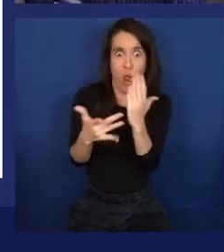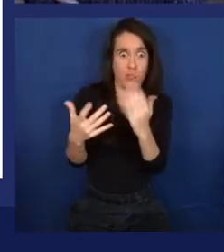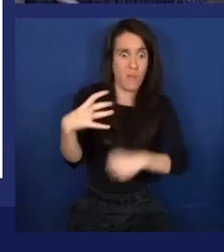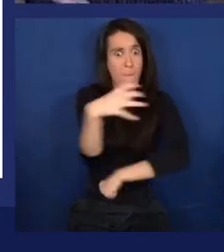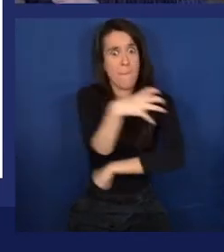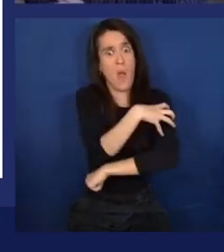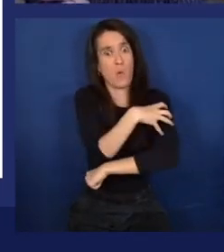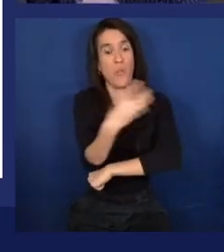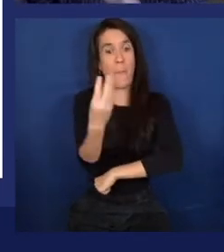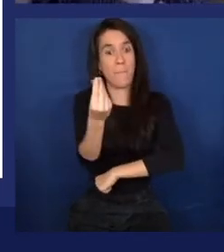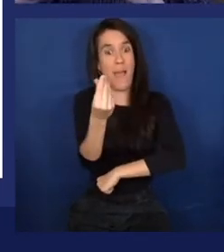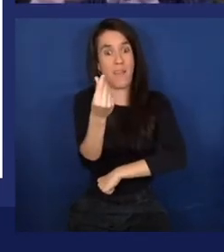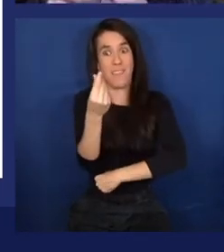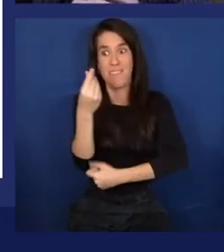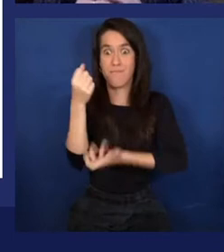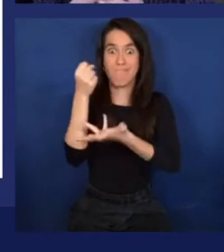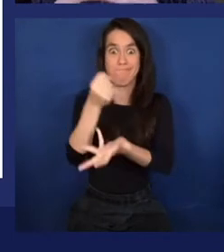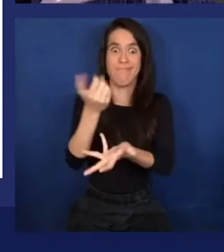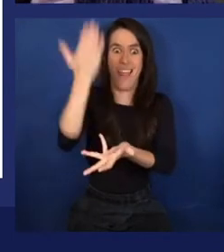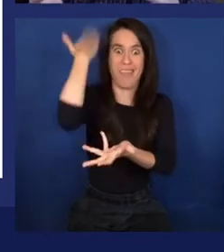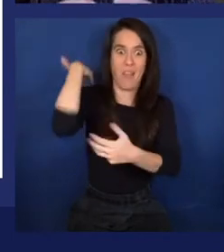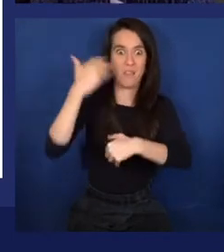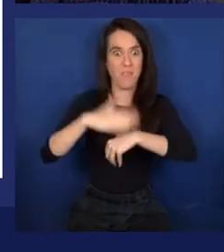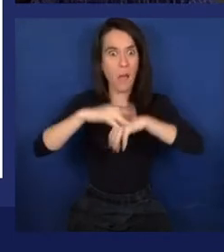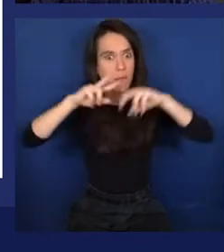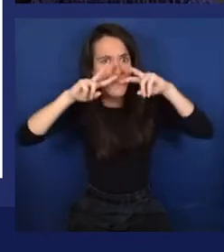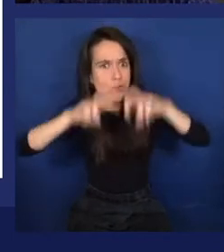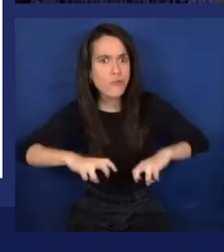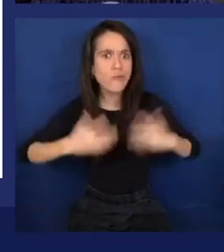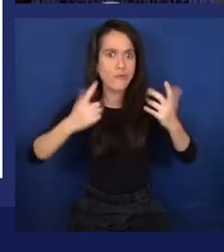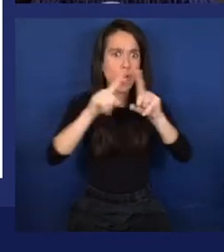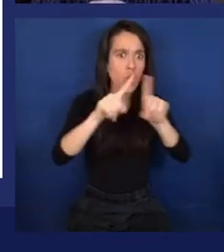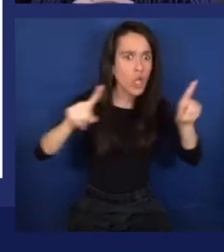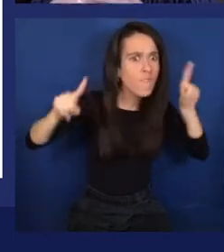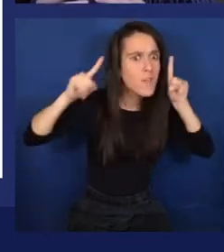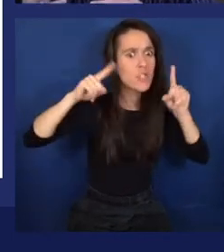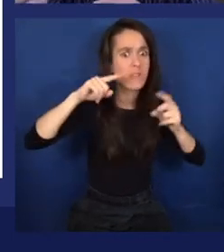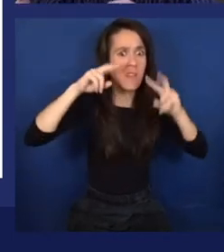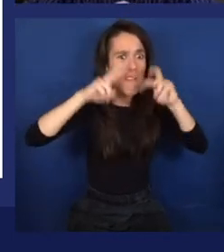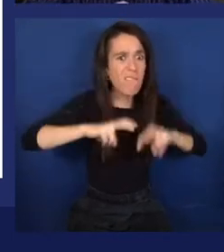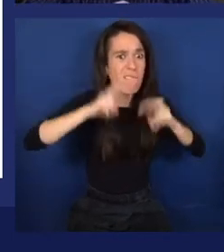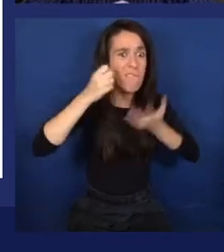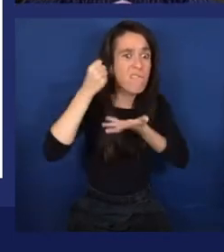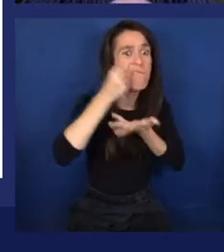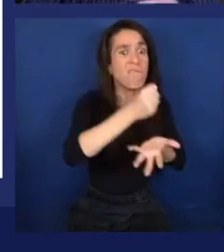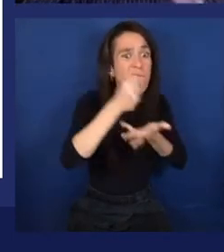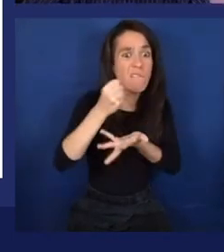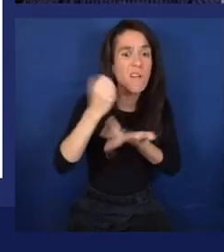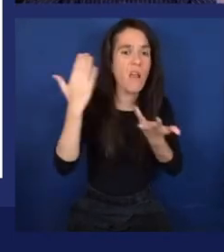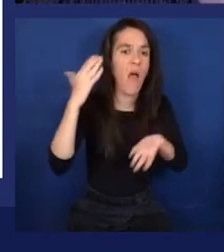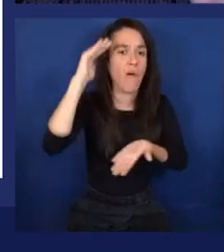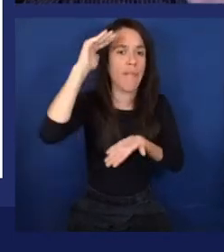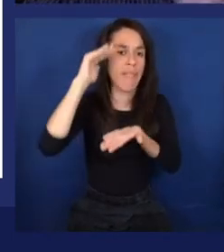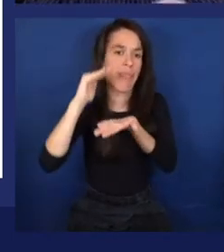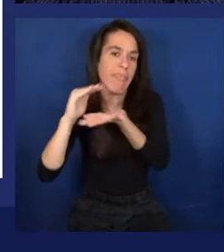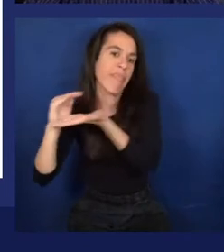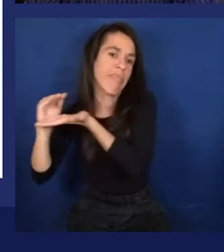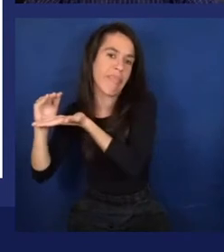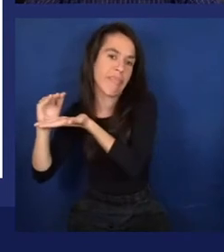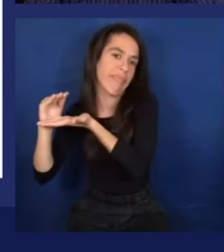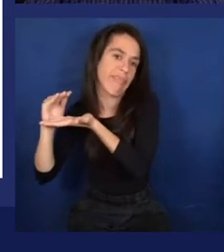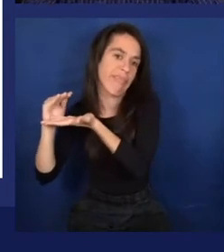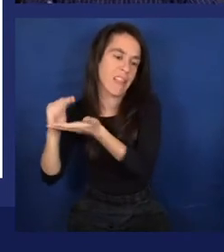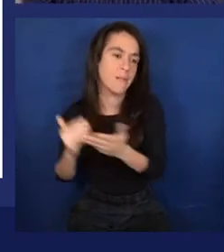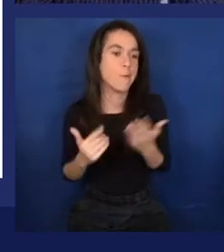available for research and inside of universities, not as much. And so when you get to the late 70s, after a quieter